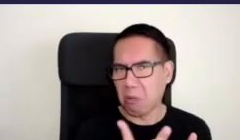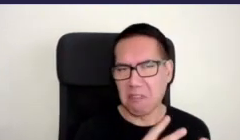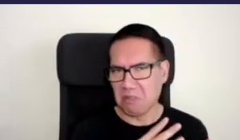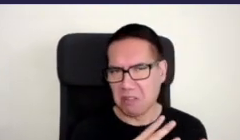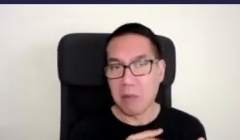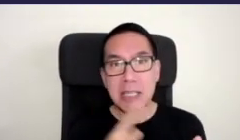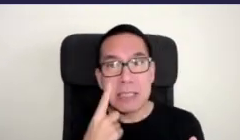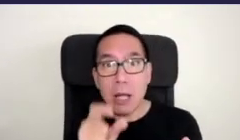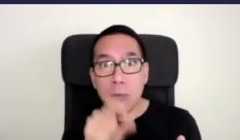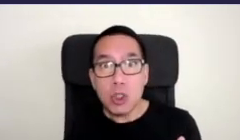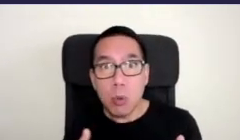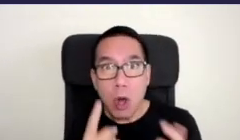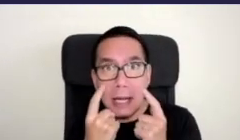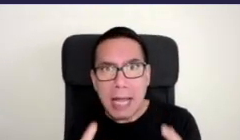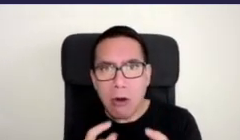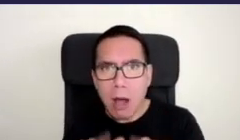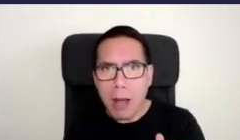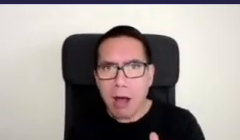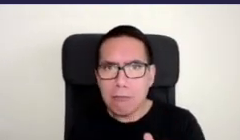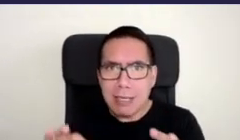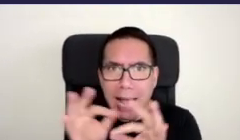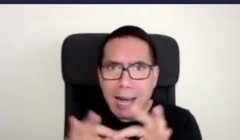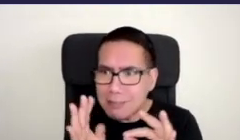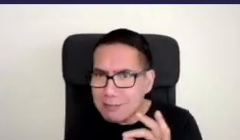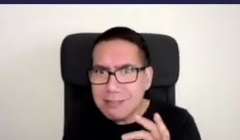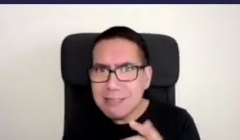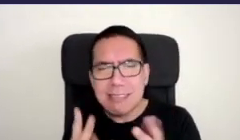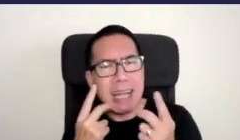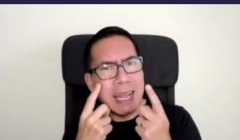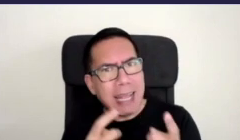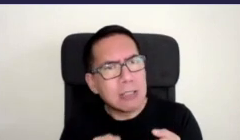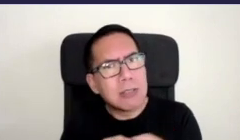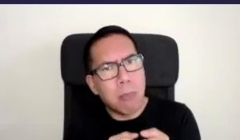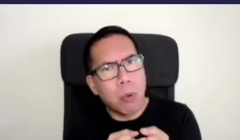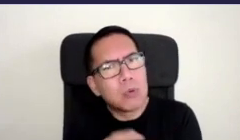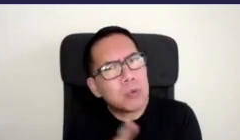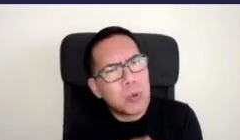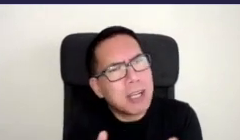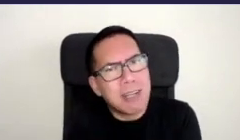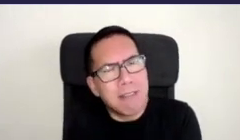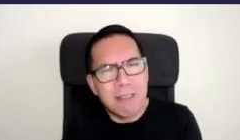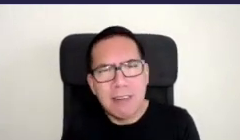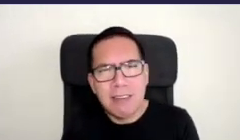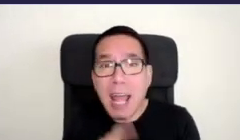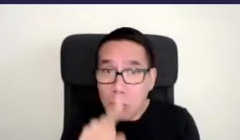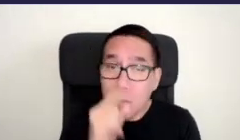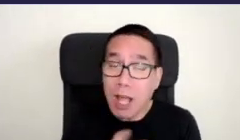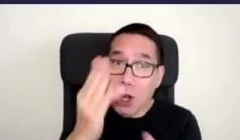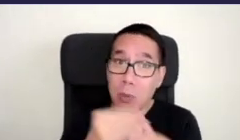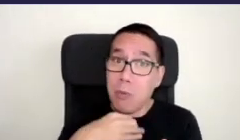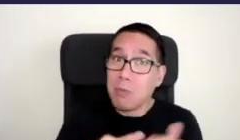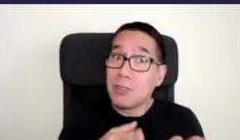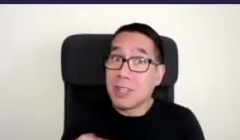caring care back in whatever way you can and of course you can learn more about street gardening you go to our